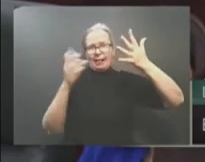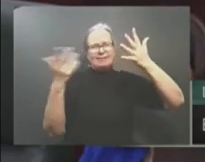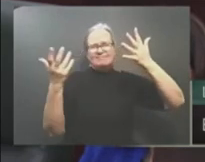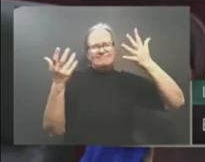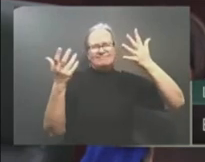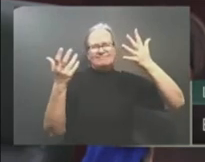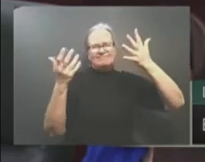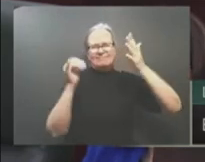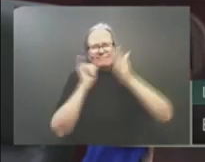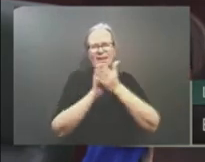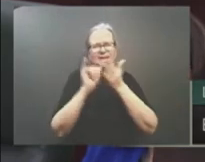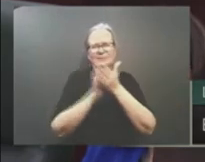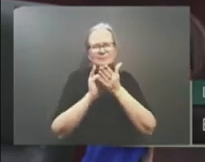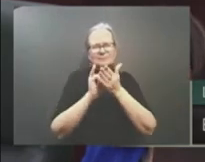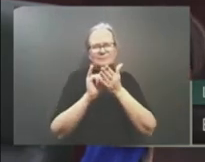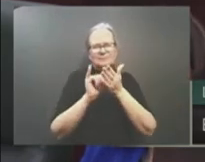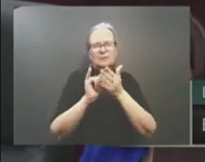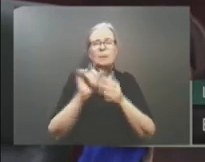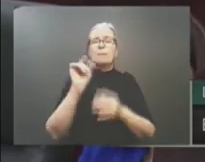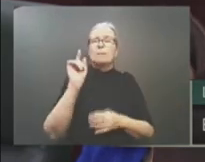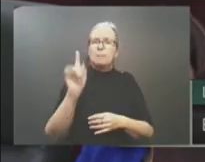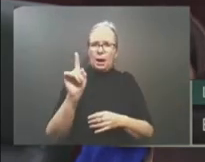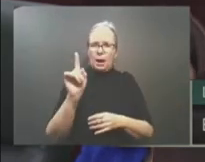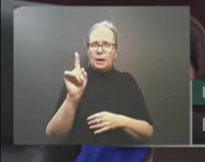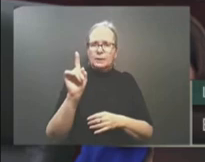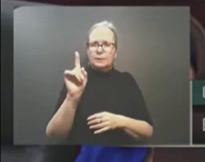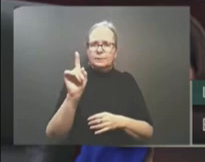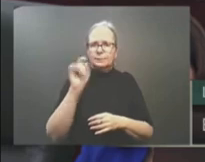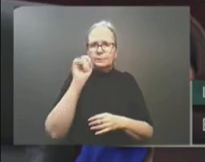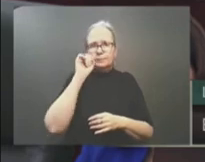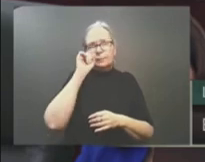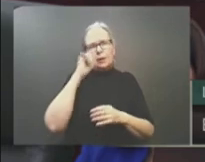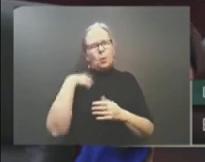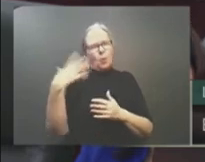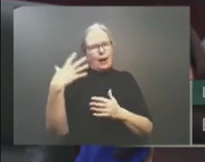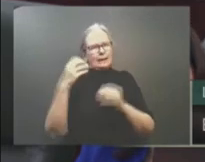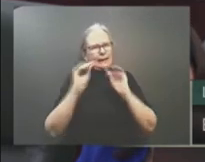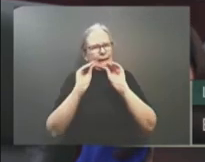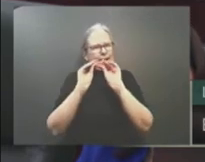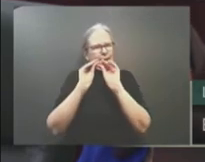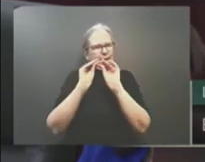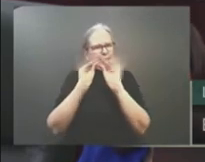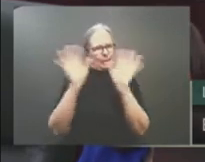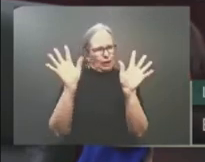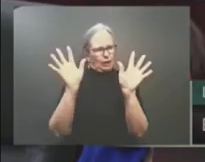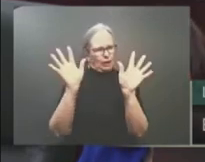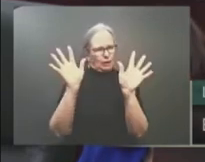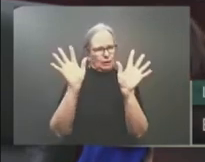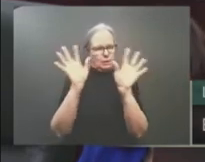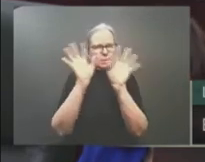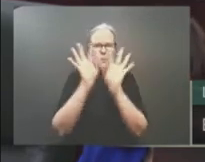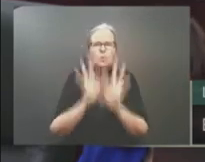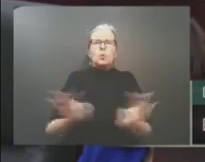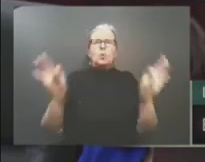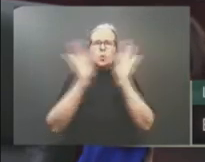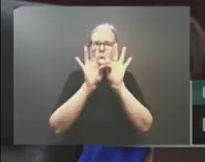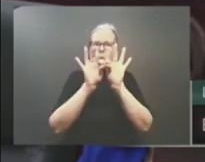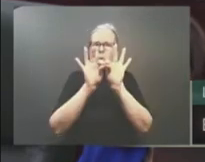But, Mr. Speaker, I want to be crystal clear here. And it's important that our colleagues across the floor hear this.